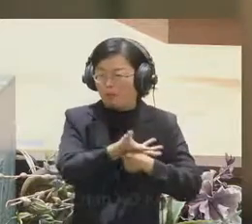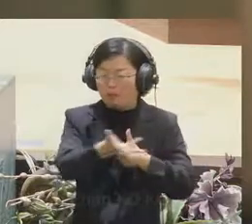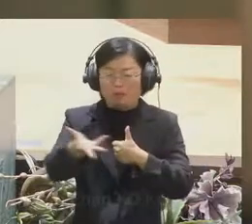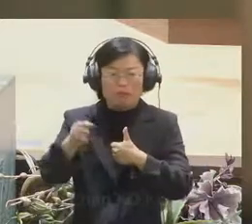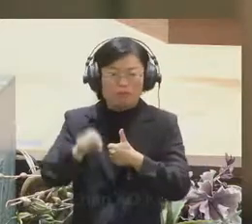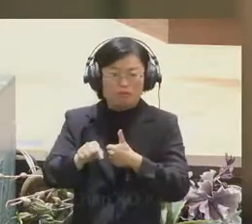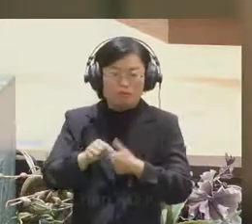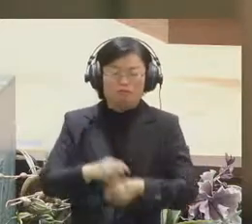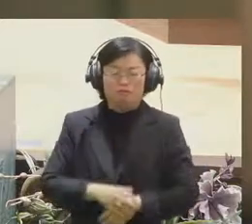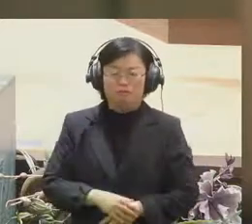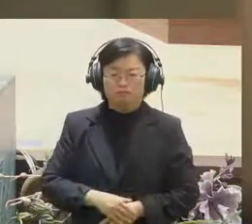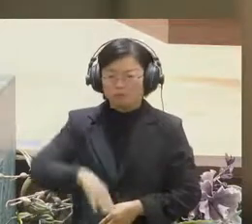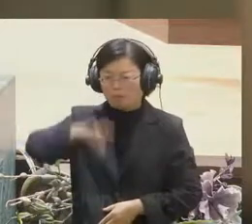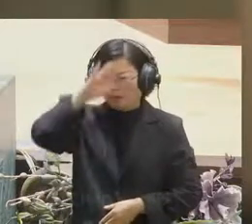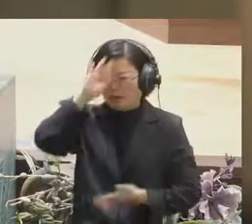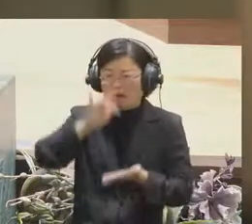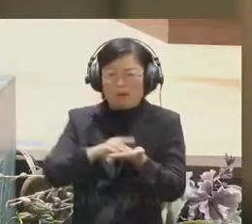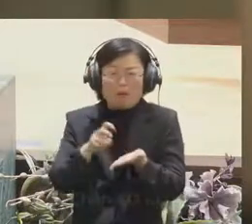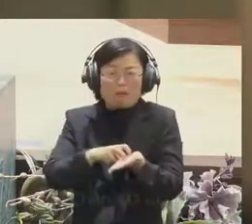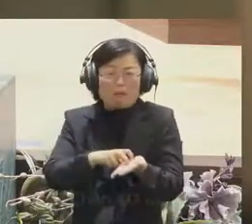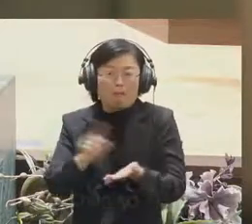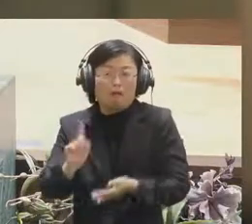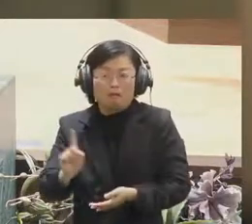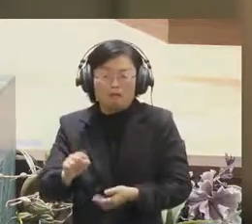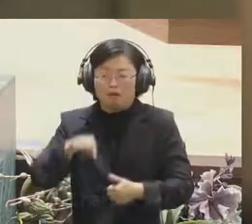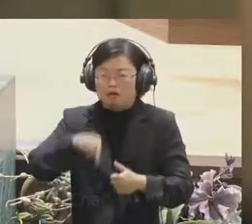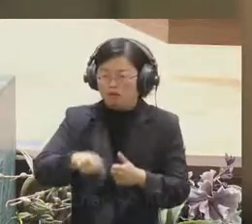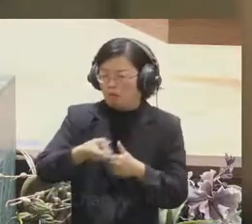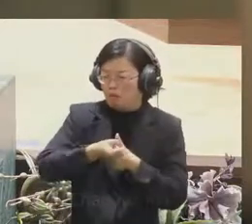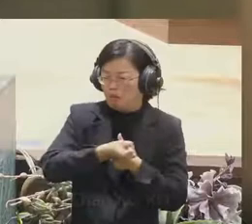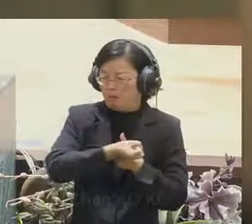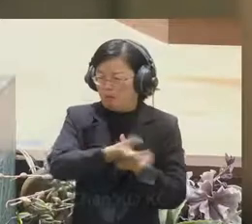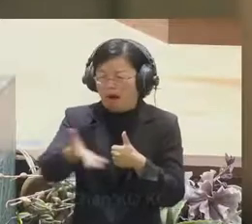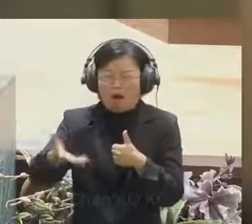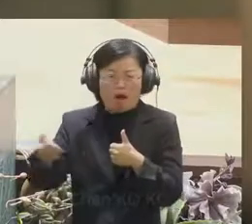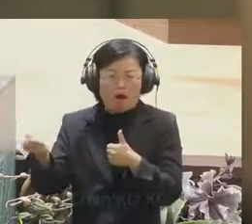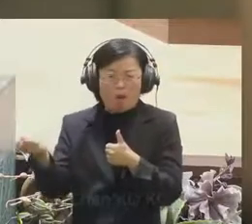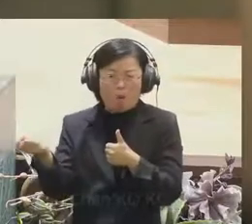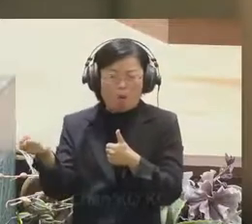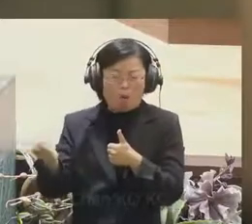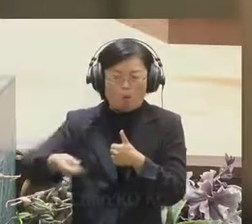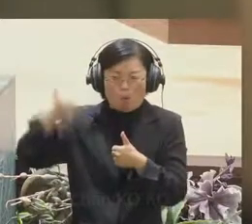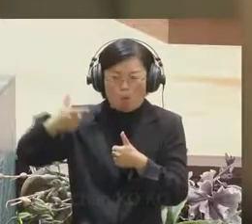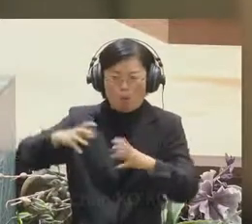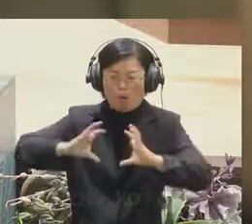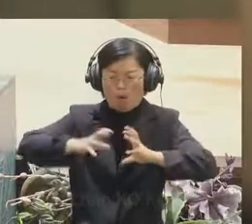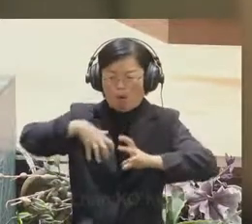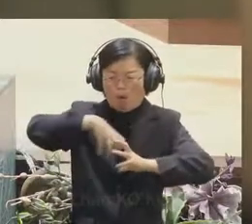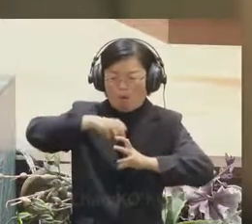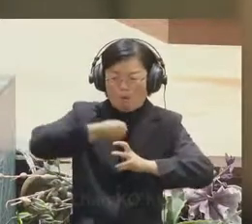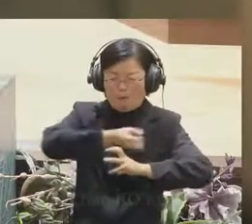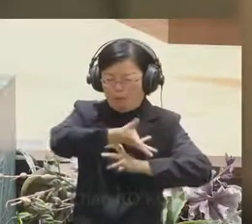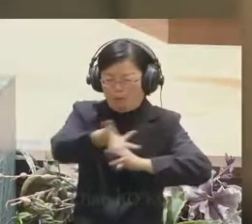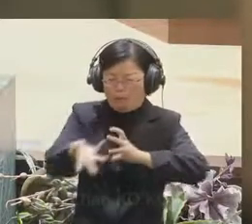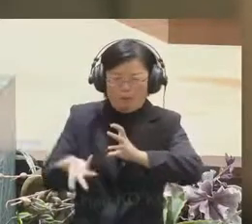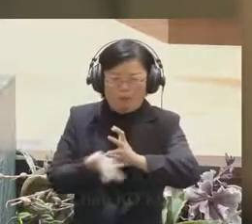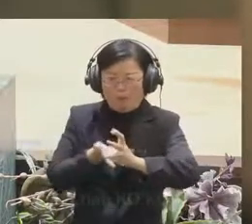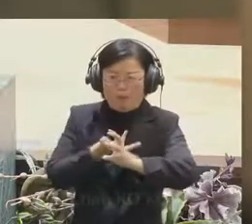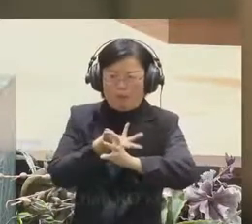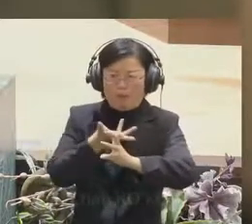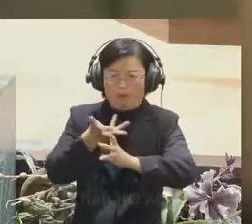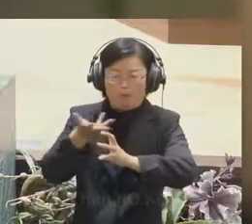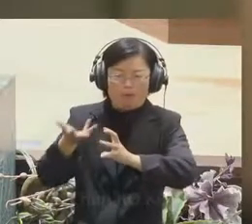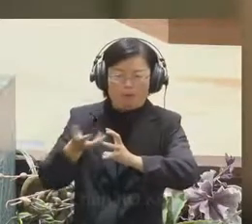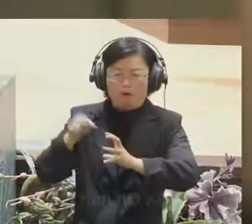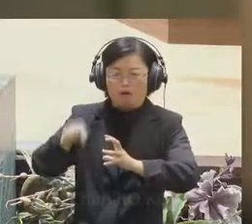this rateit could infect the whole world in a short period of timeand become a global pandemicI learned